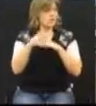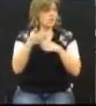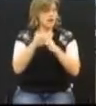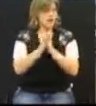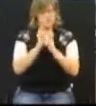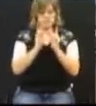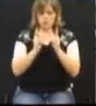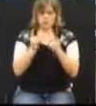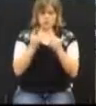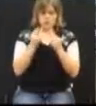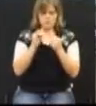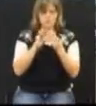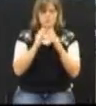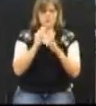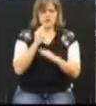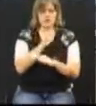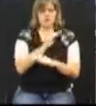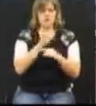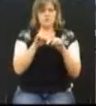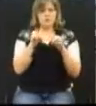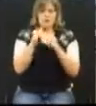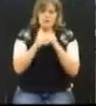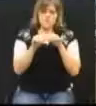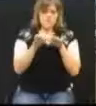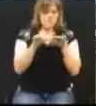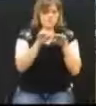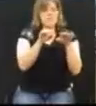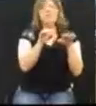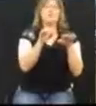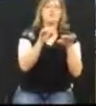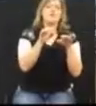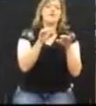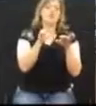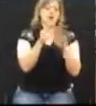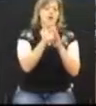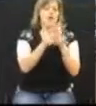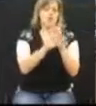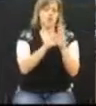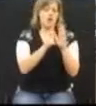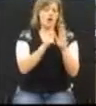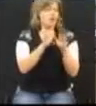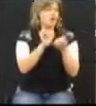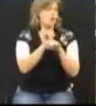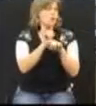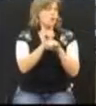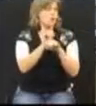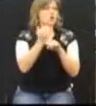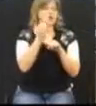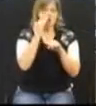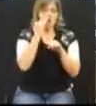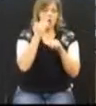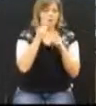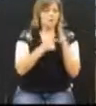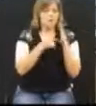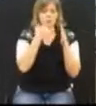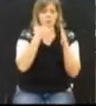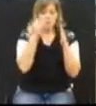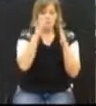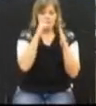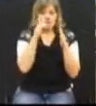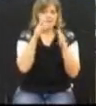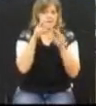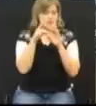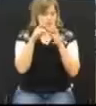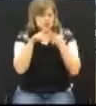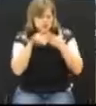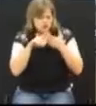council. Every level of law enforcement knows what phone calls I make because they monitor my phone. They monitor and even block some